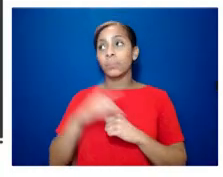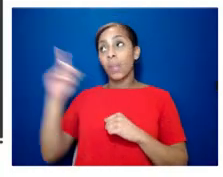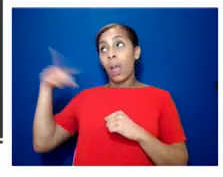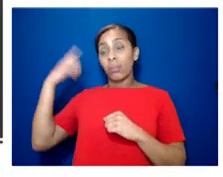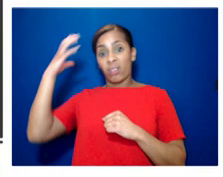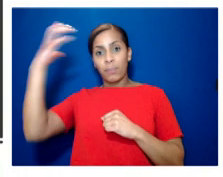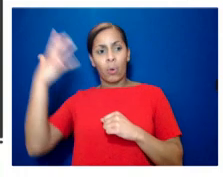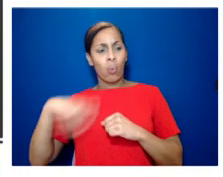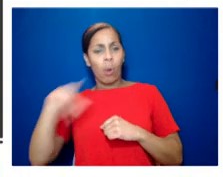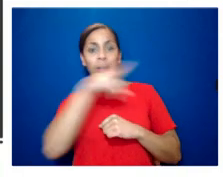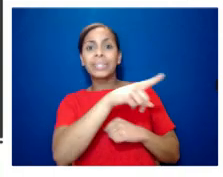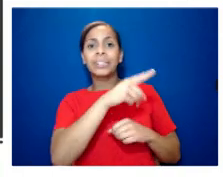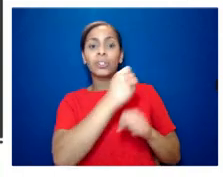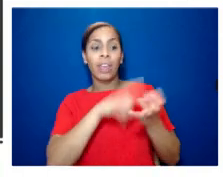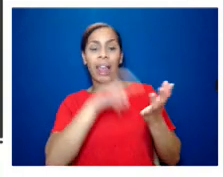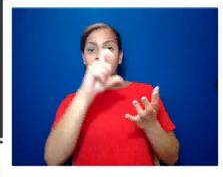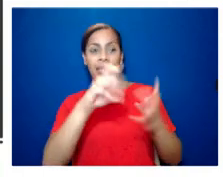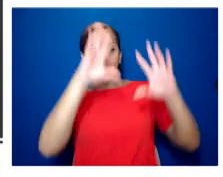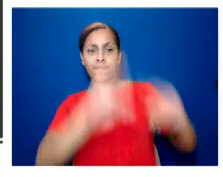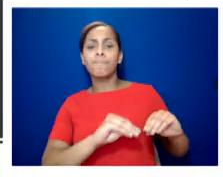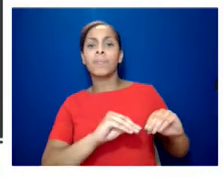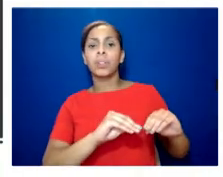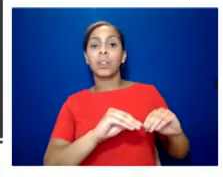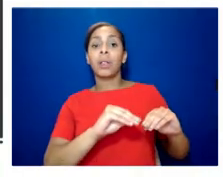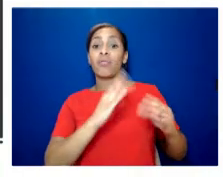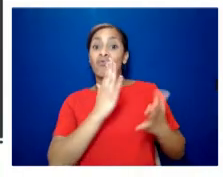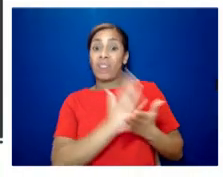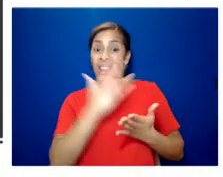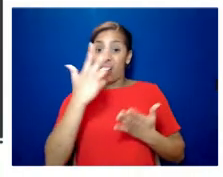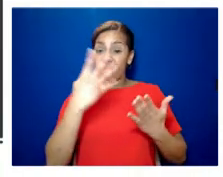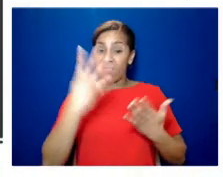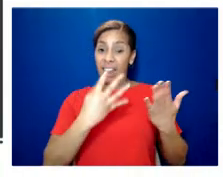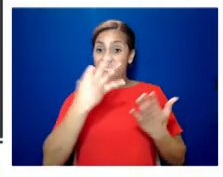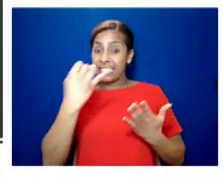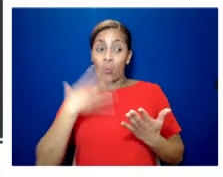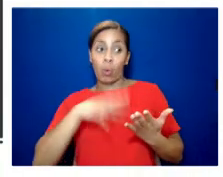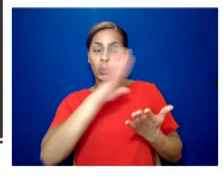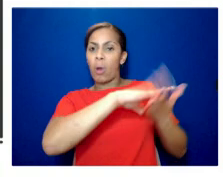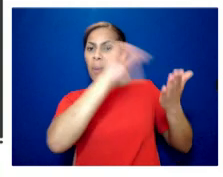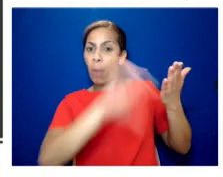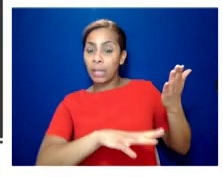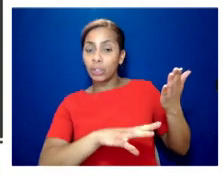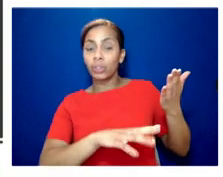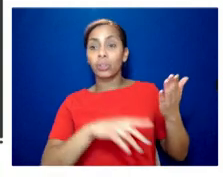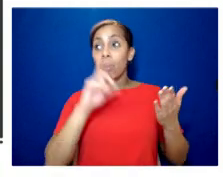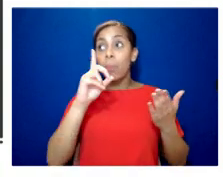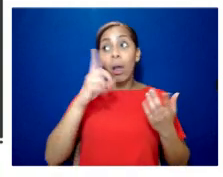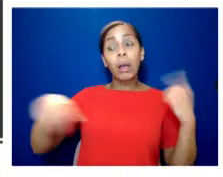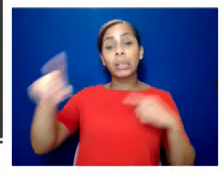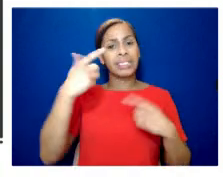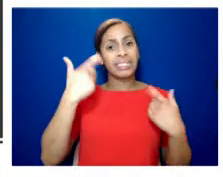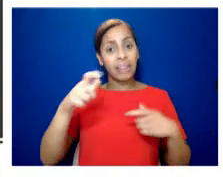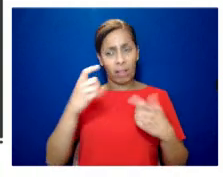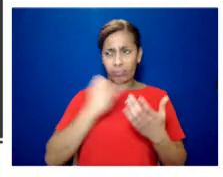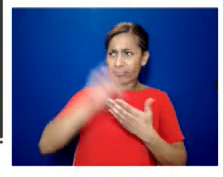power to london boroughs effectively abolishing it in 1986 but this didn't stop opposition to the government and a